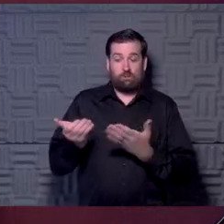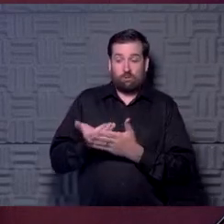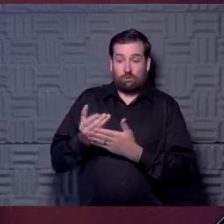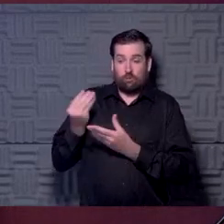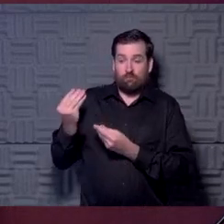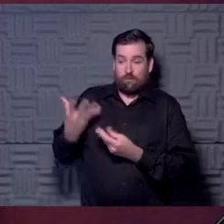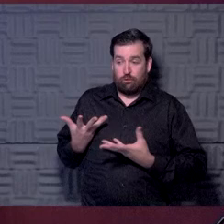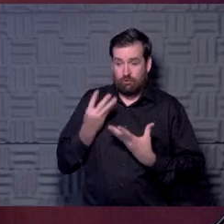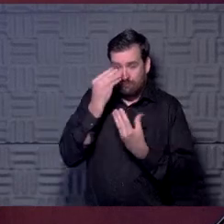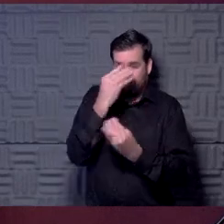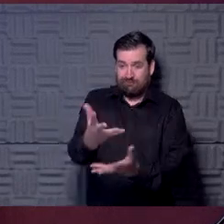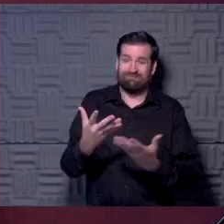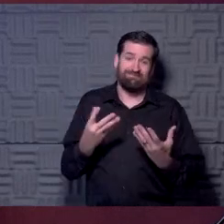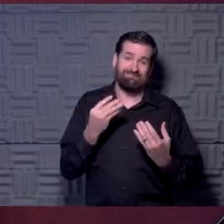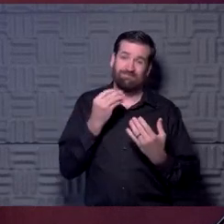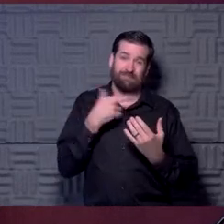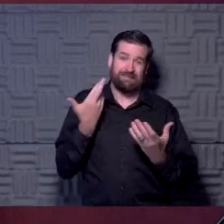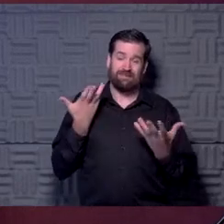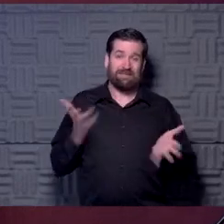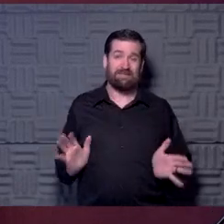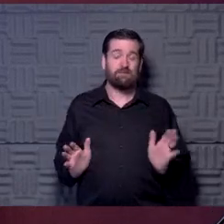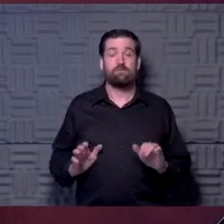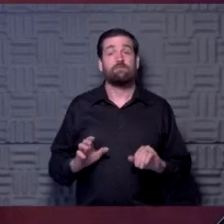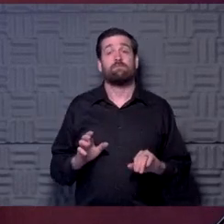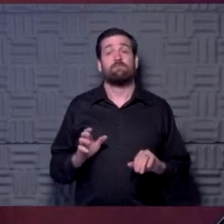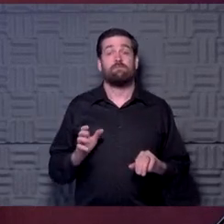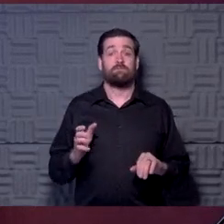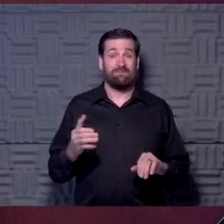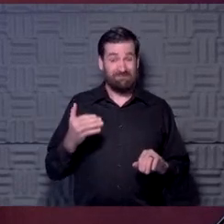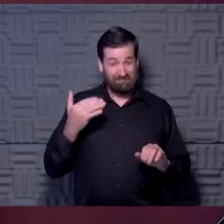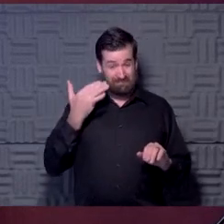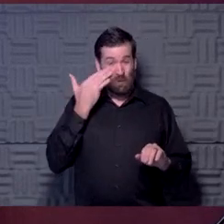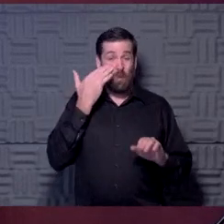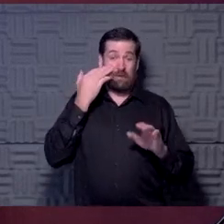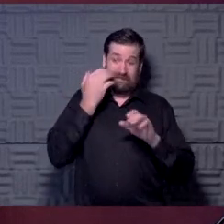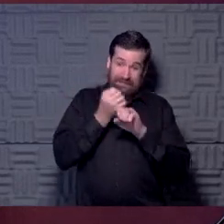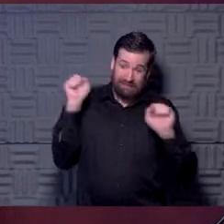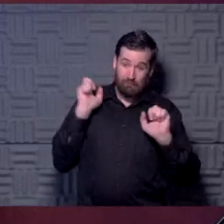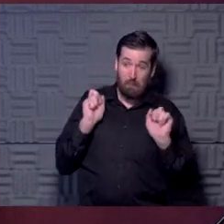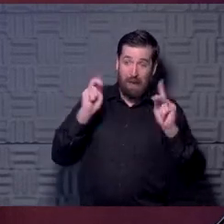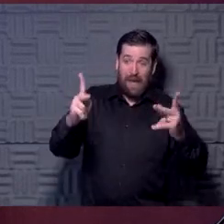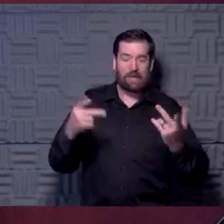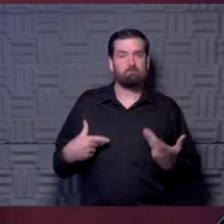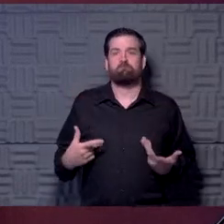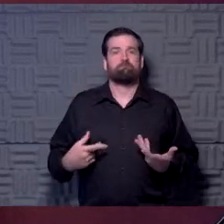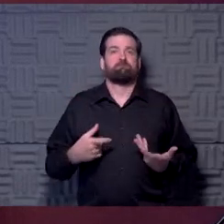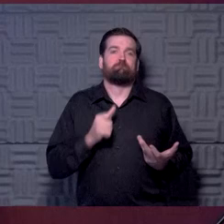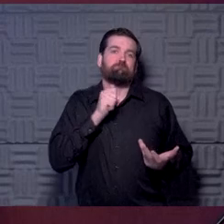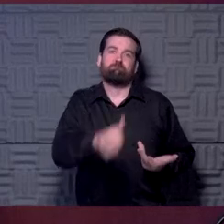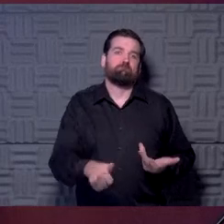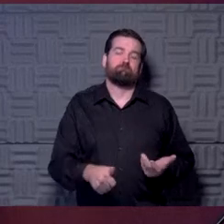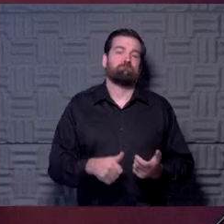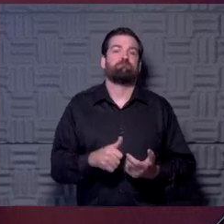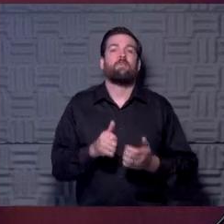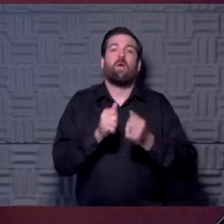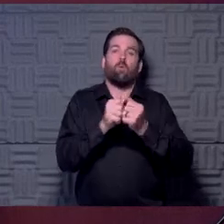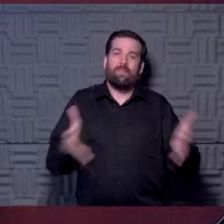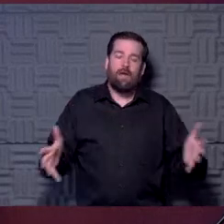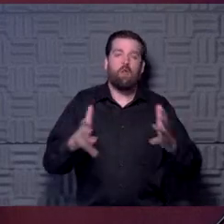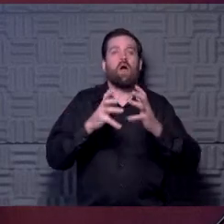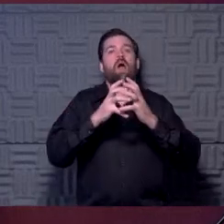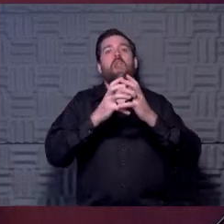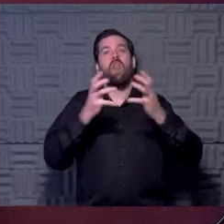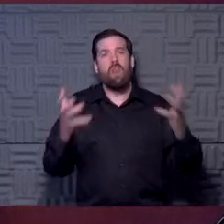give them information about the risks. So I don't feel like I know that it's safe to go back necessarily. Right. Without a lot of testing